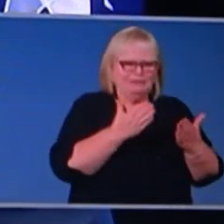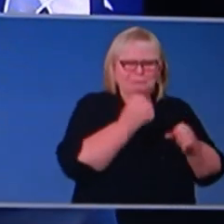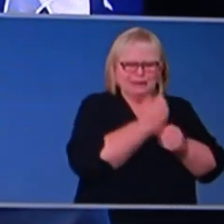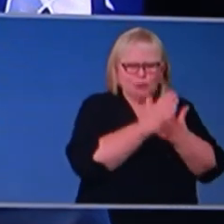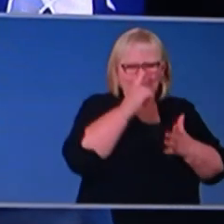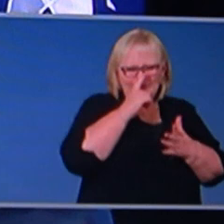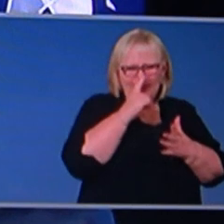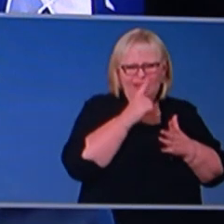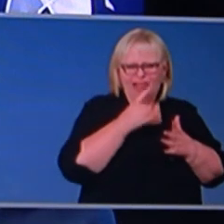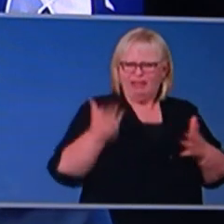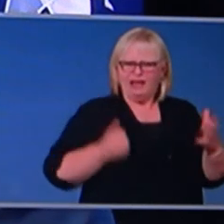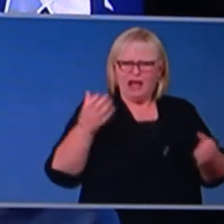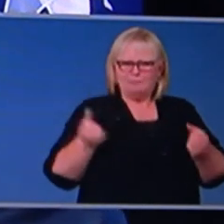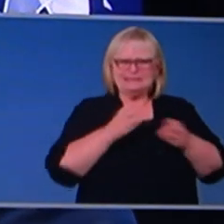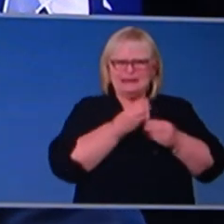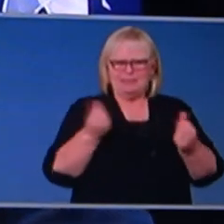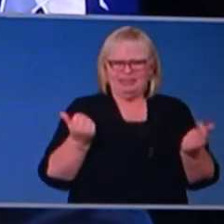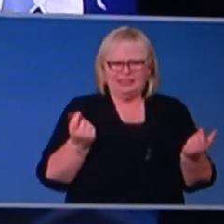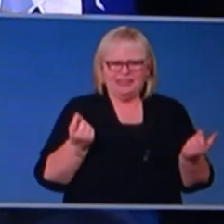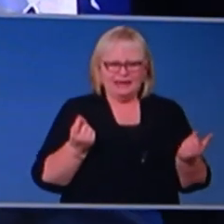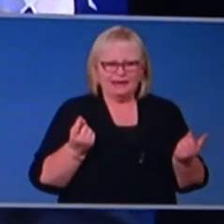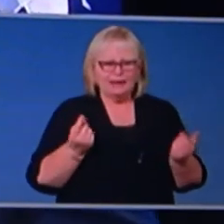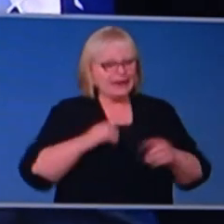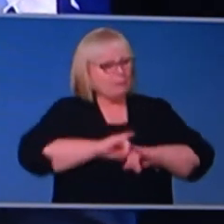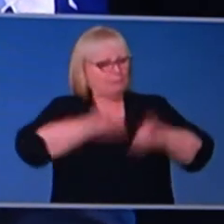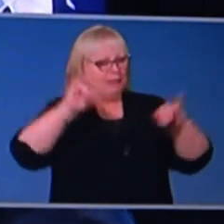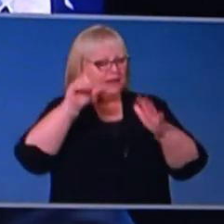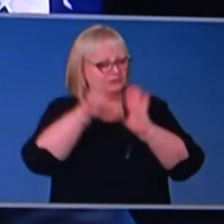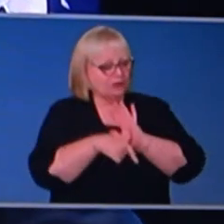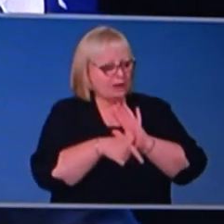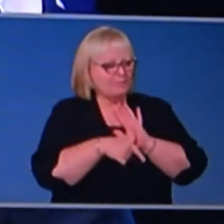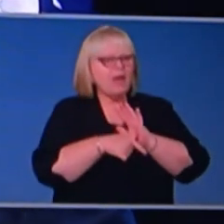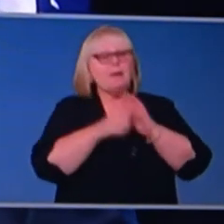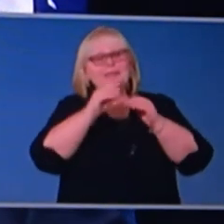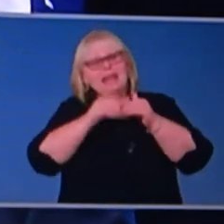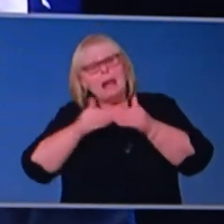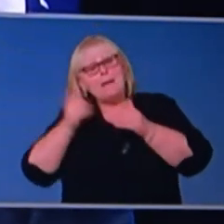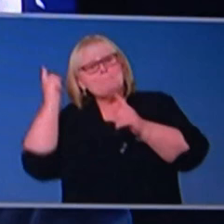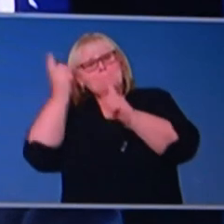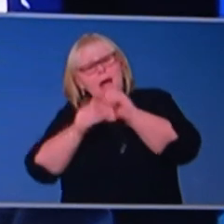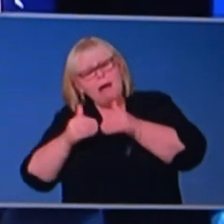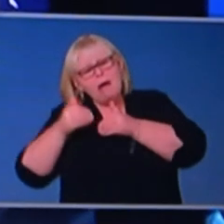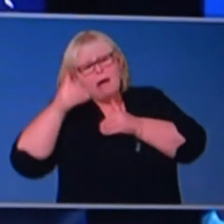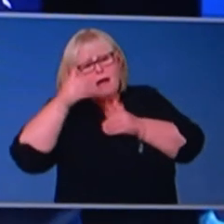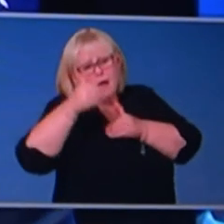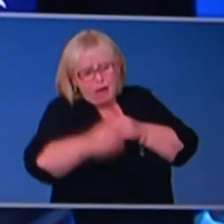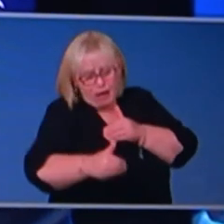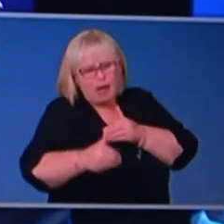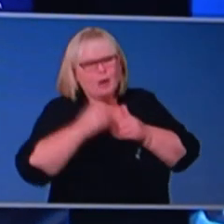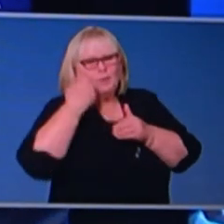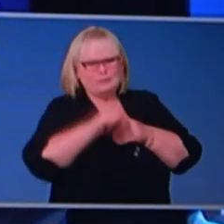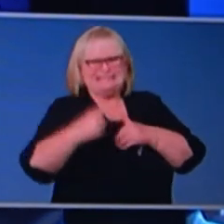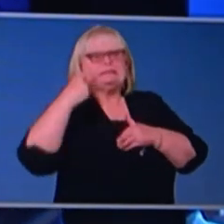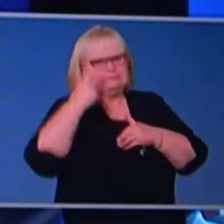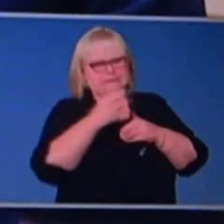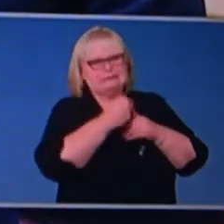at a very, very devastating time. Beyond that emergency period, though, there will certainly be lagged impacts of, of, of